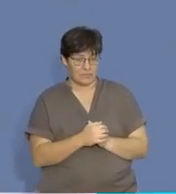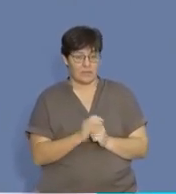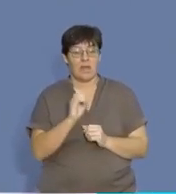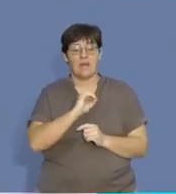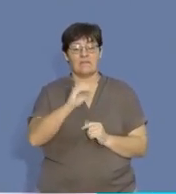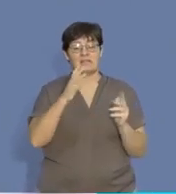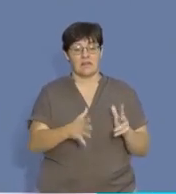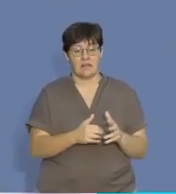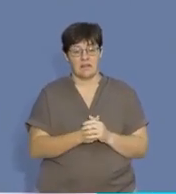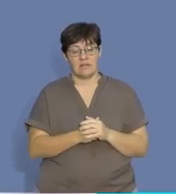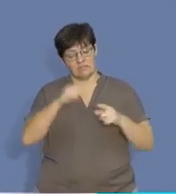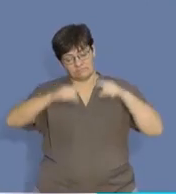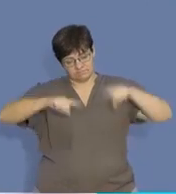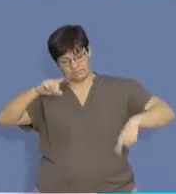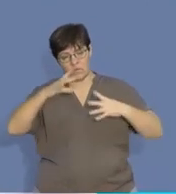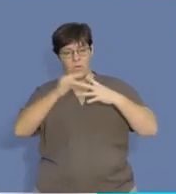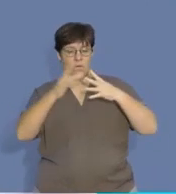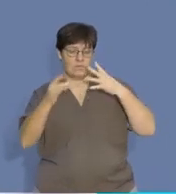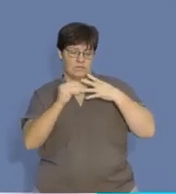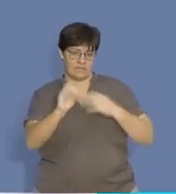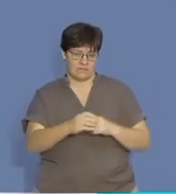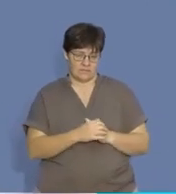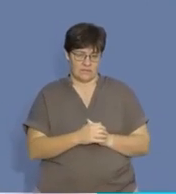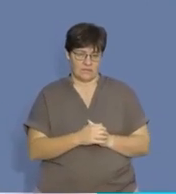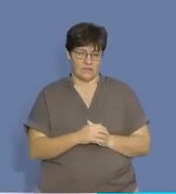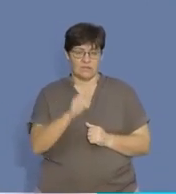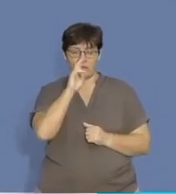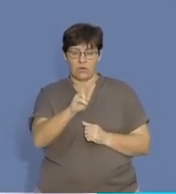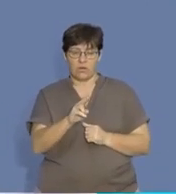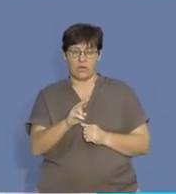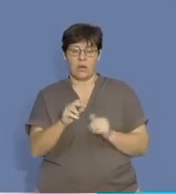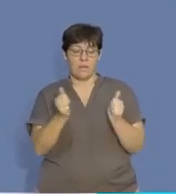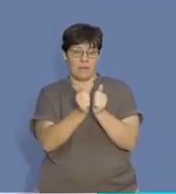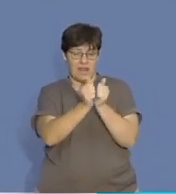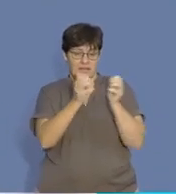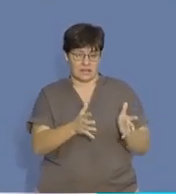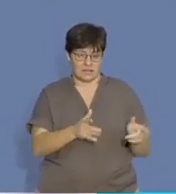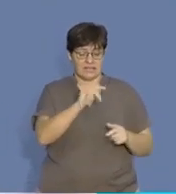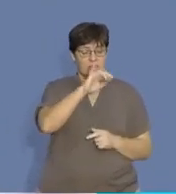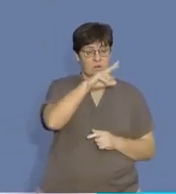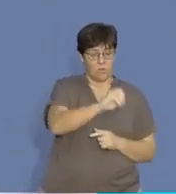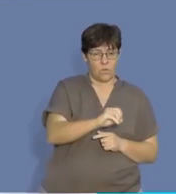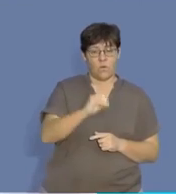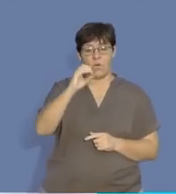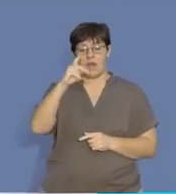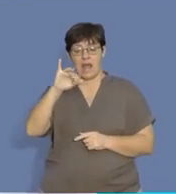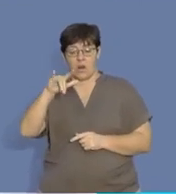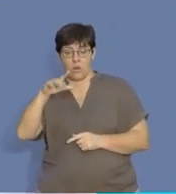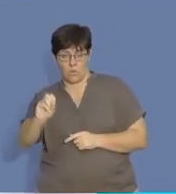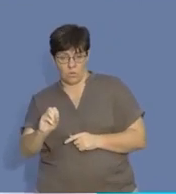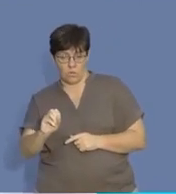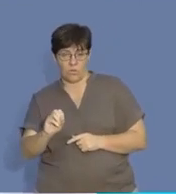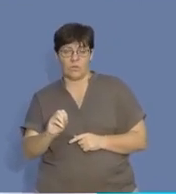as an investor, you've got various options. Now, if you look at our two partners, Tino and Kylo,